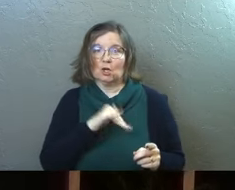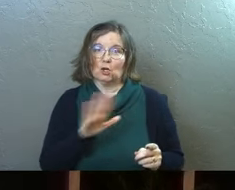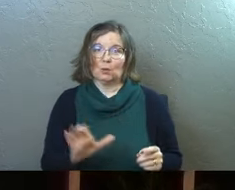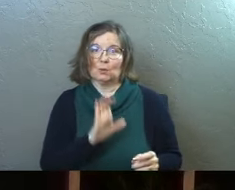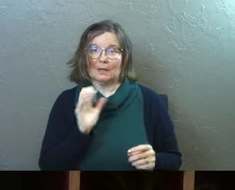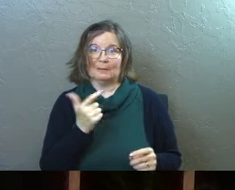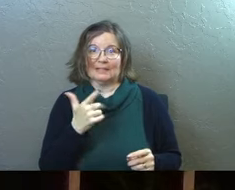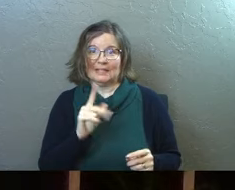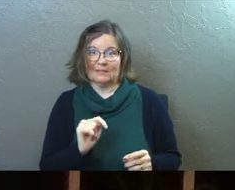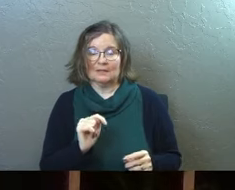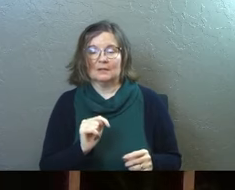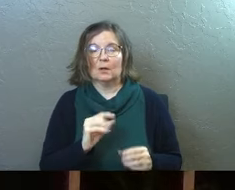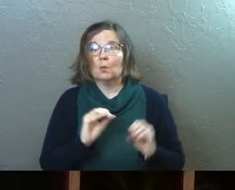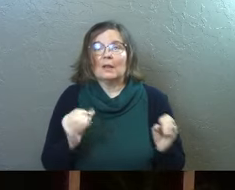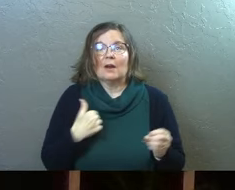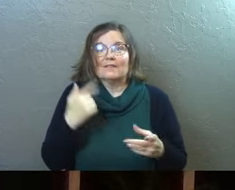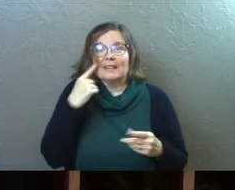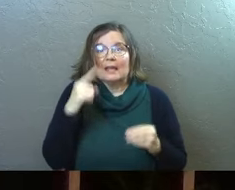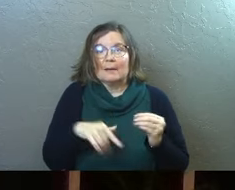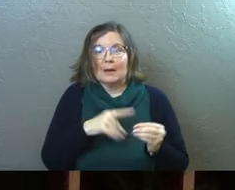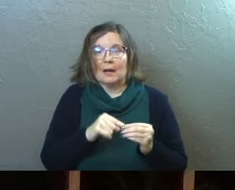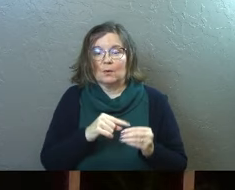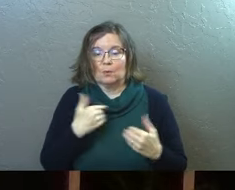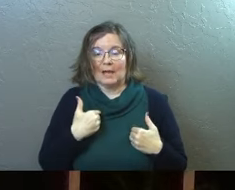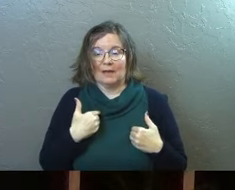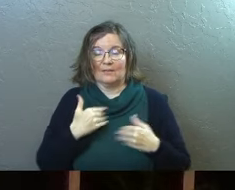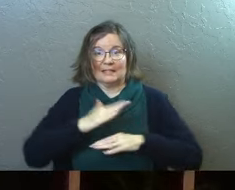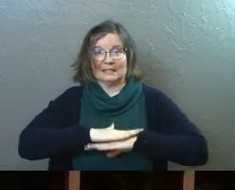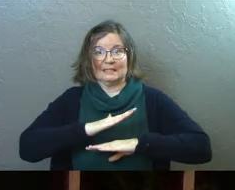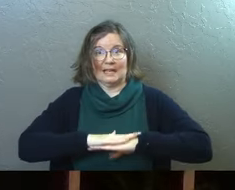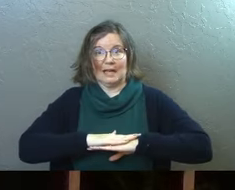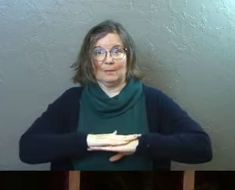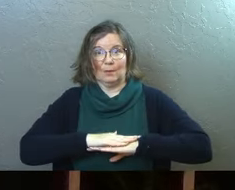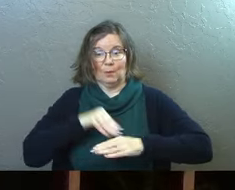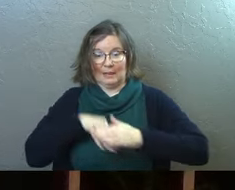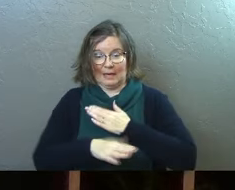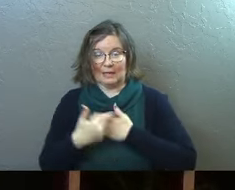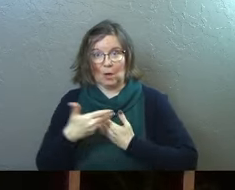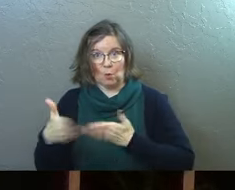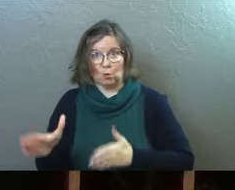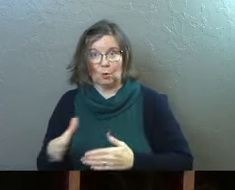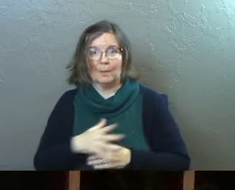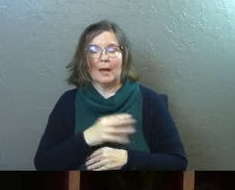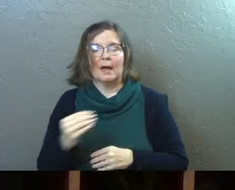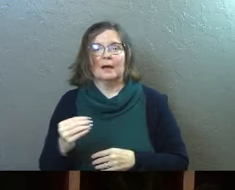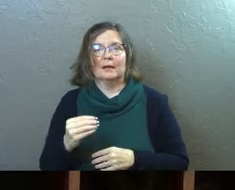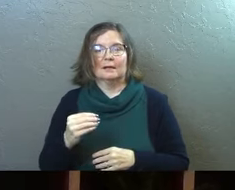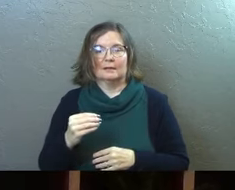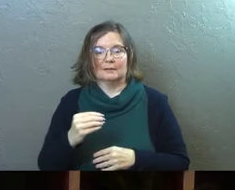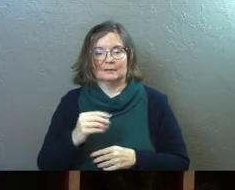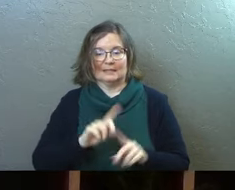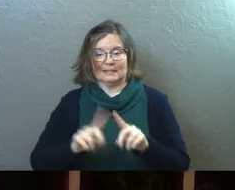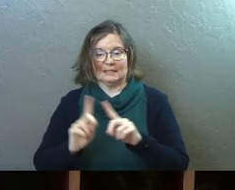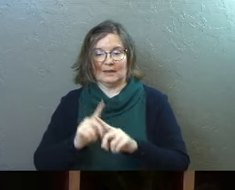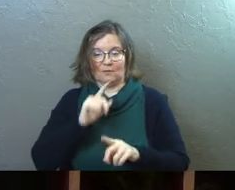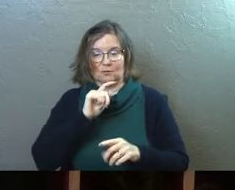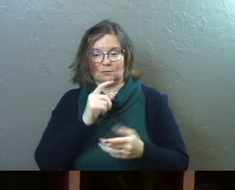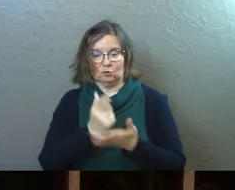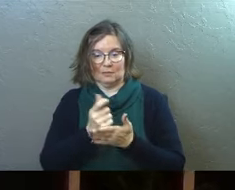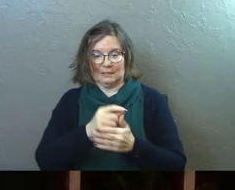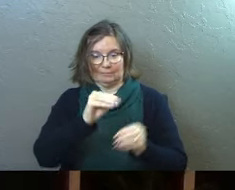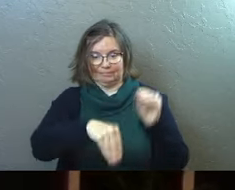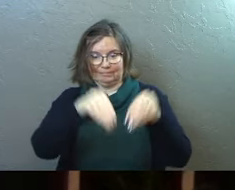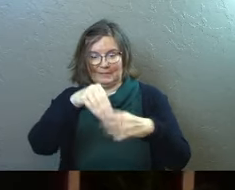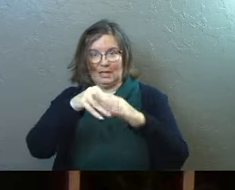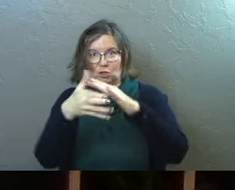be her Christmas gift. And without even thinking about it, we've got this table. We let her into our room and, and these different treats and stuff